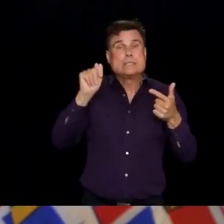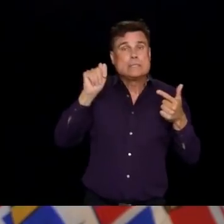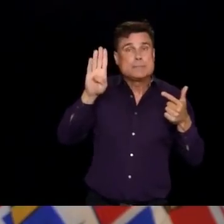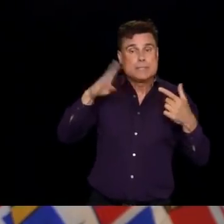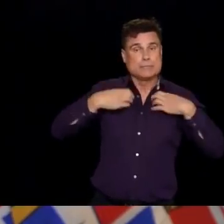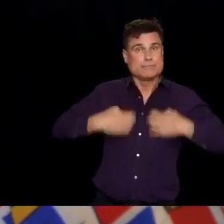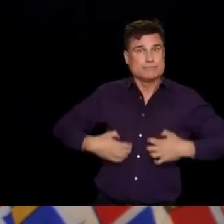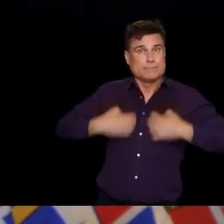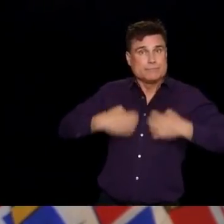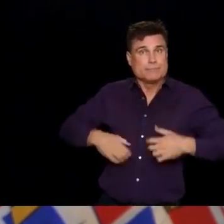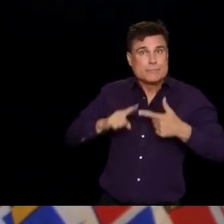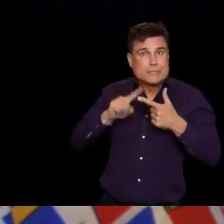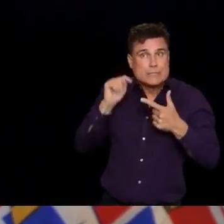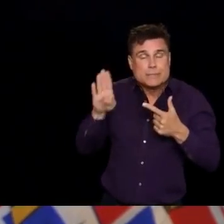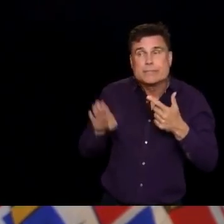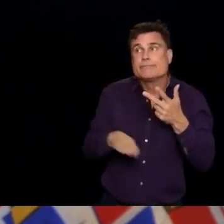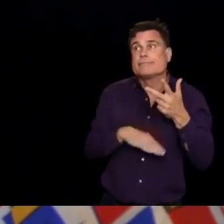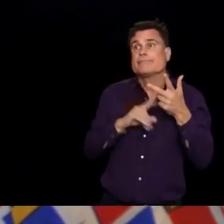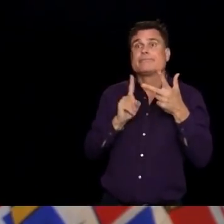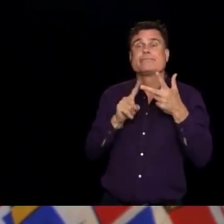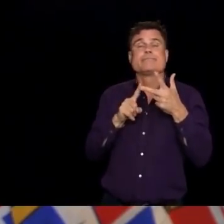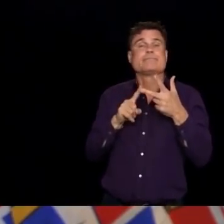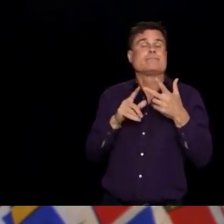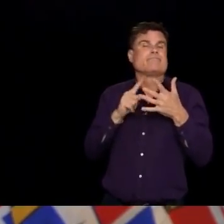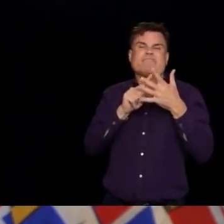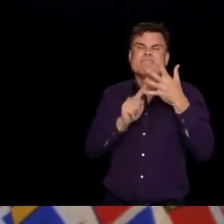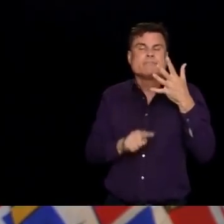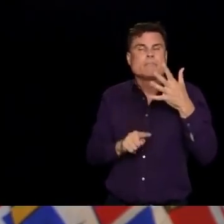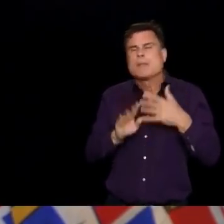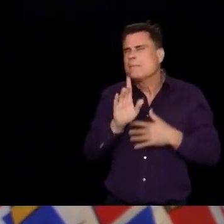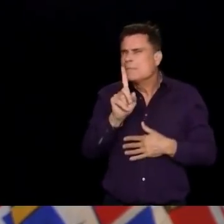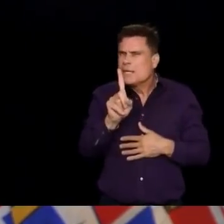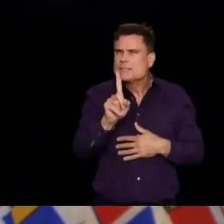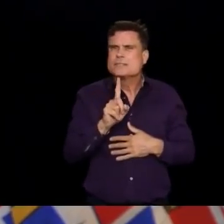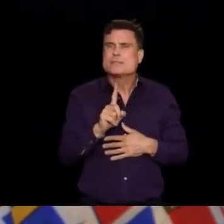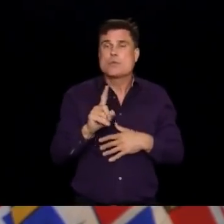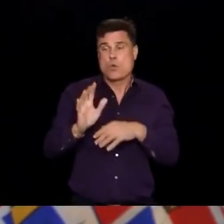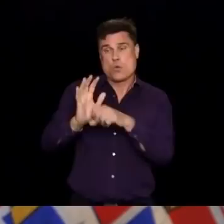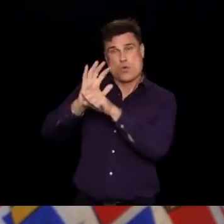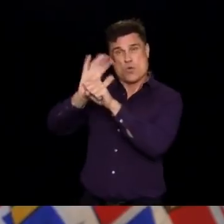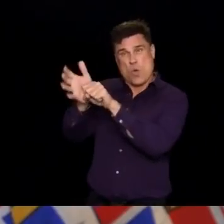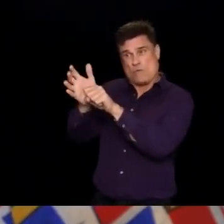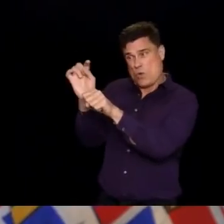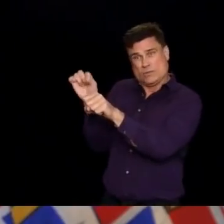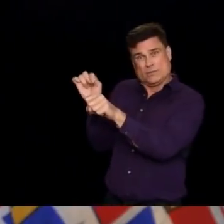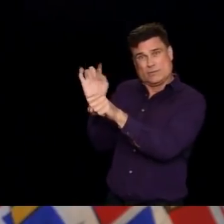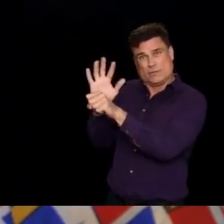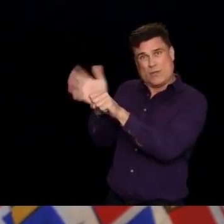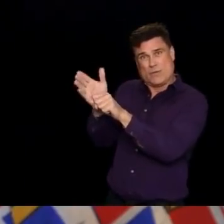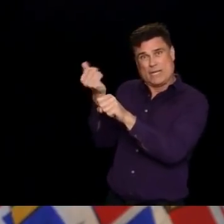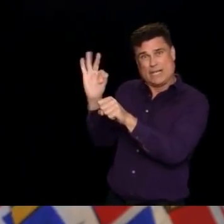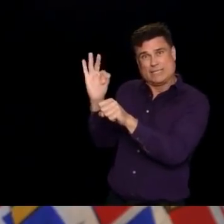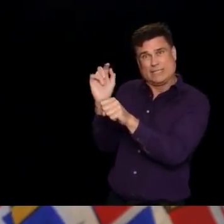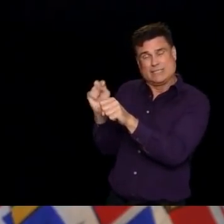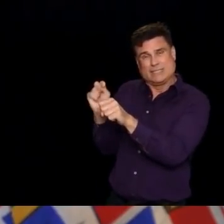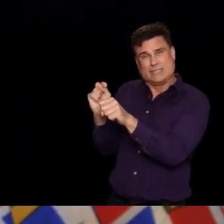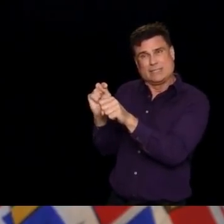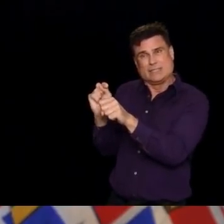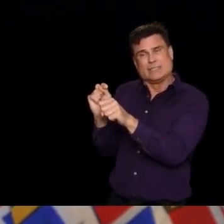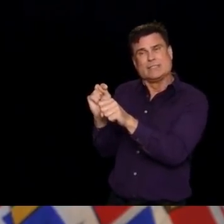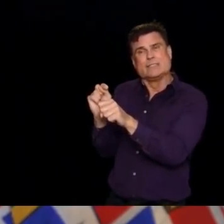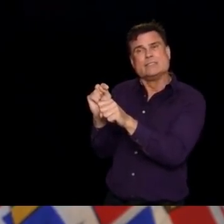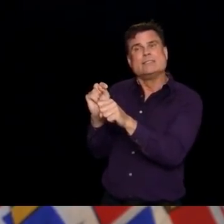are transmitted when you're close to somebody. And yes, we can find some of them and we can find some smaller droplets.